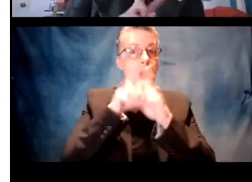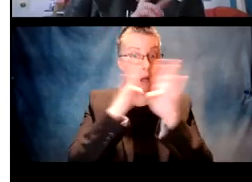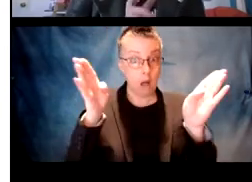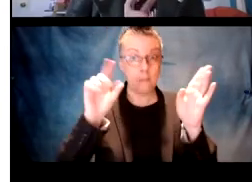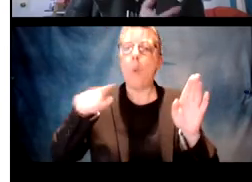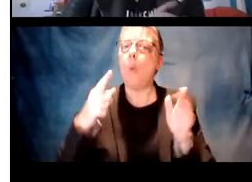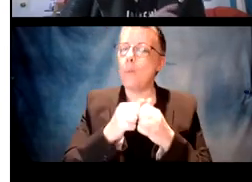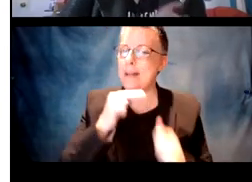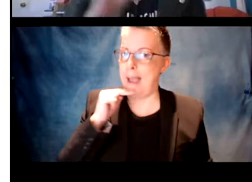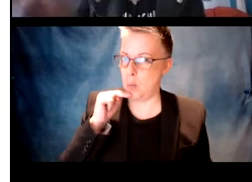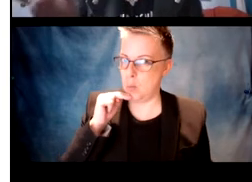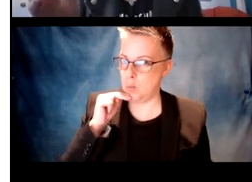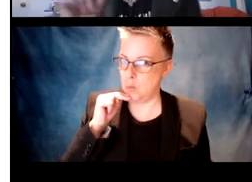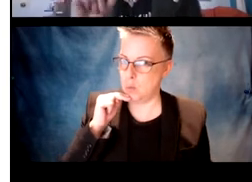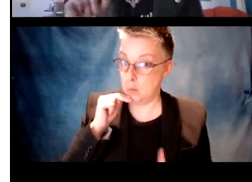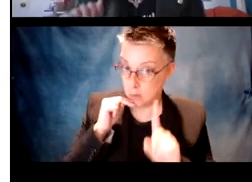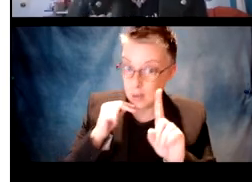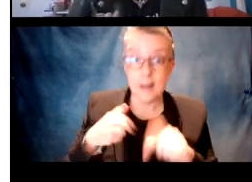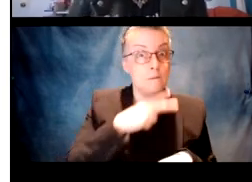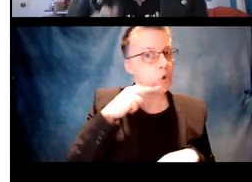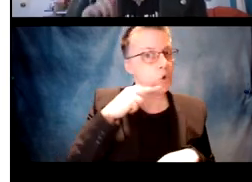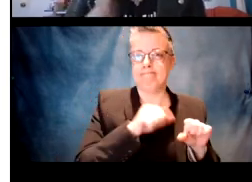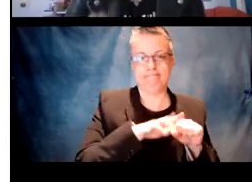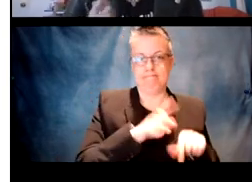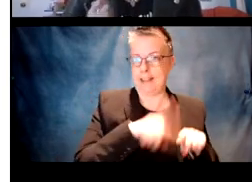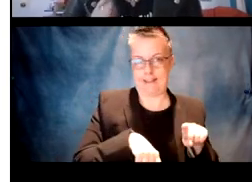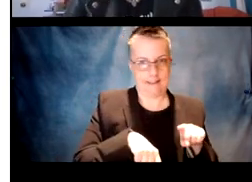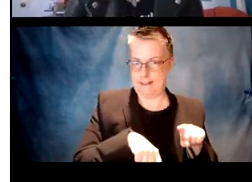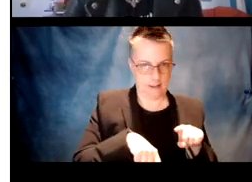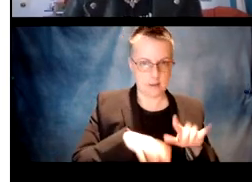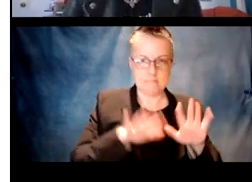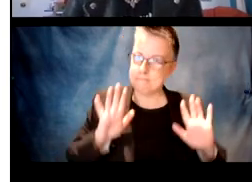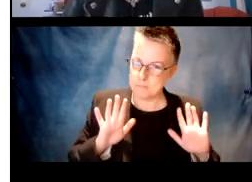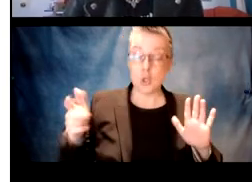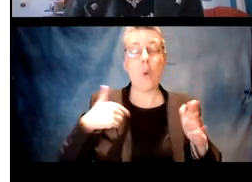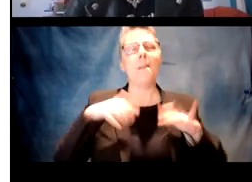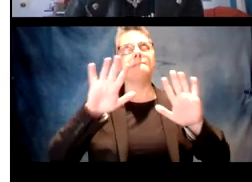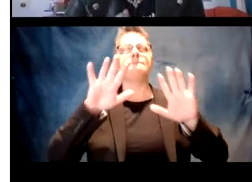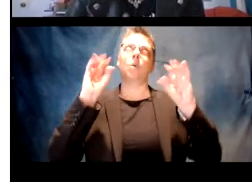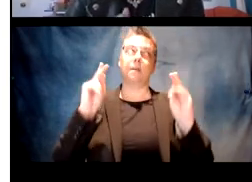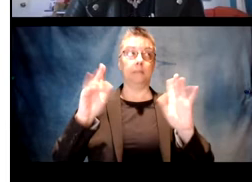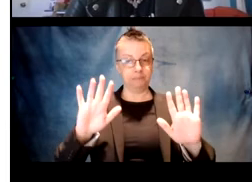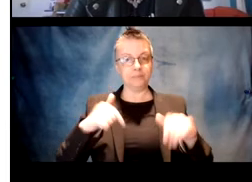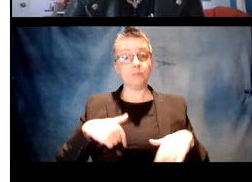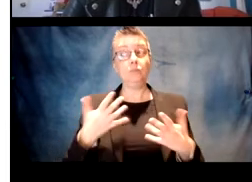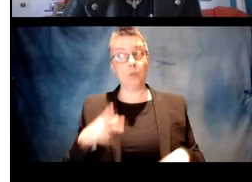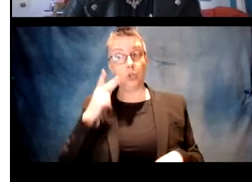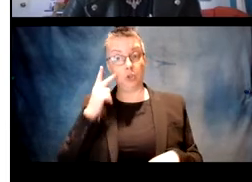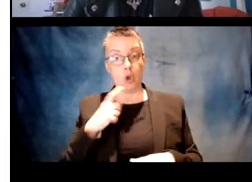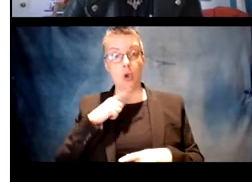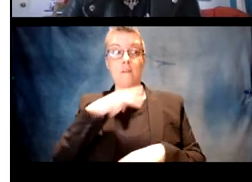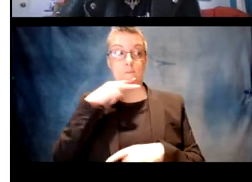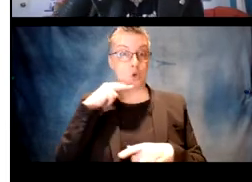generalization over a gap, but only with noun forms. So they were not able to do it with verbs.